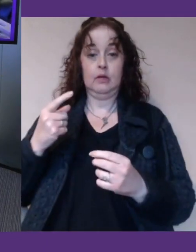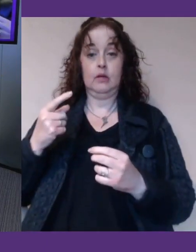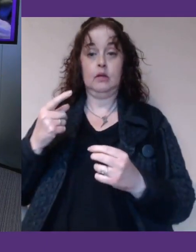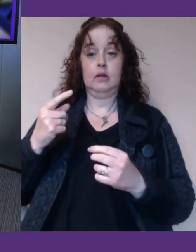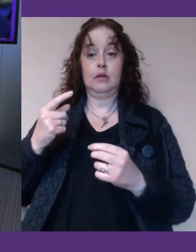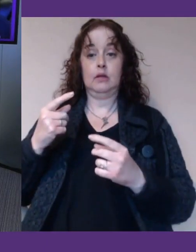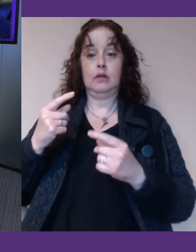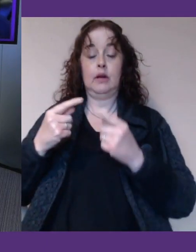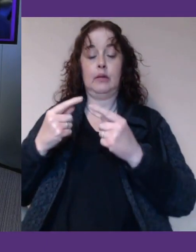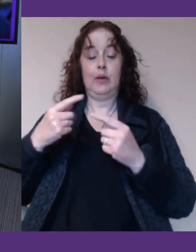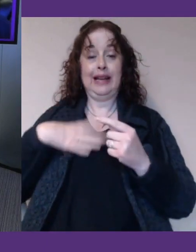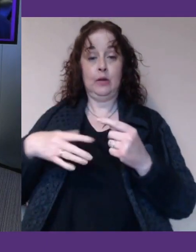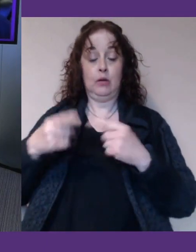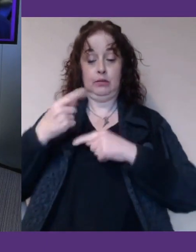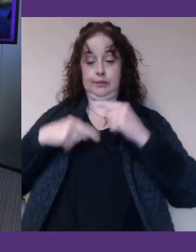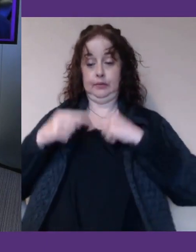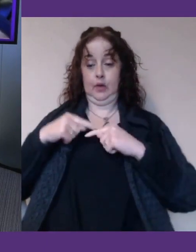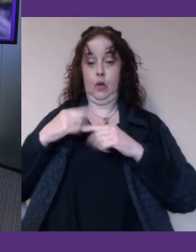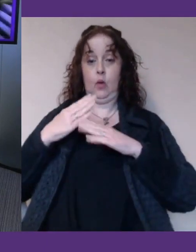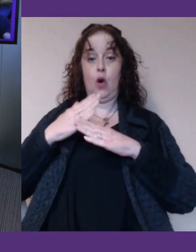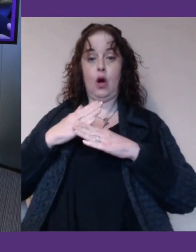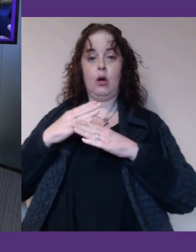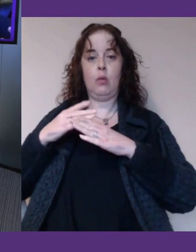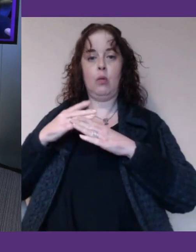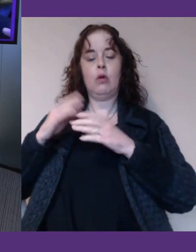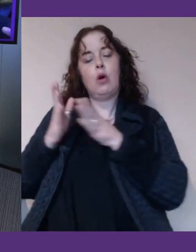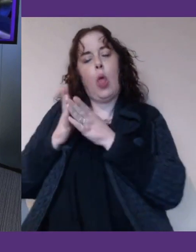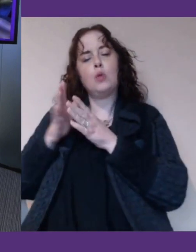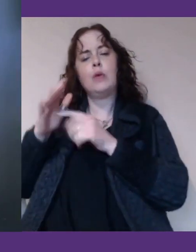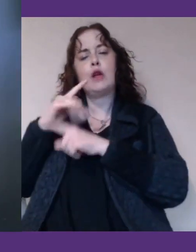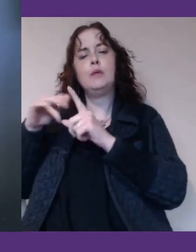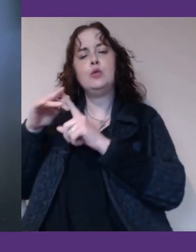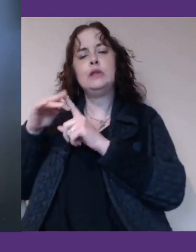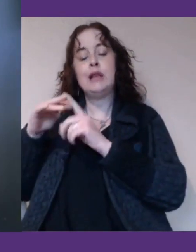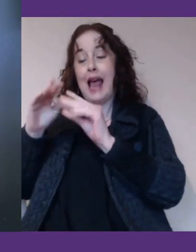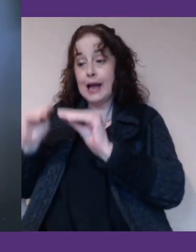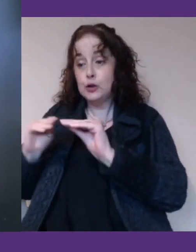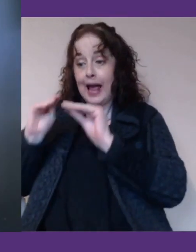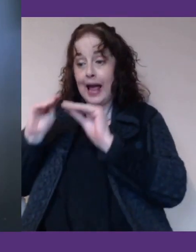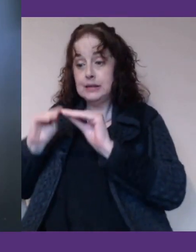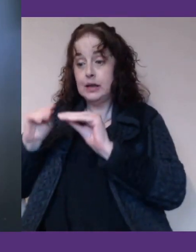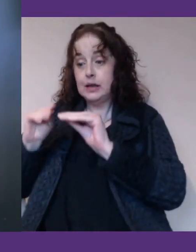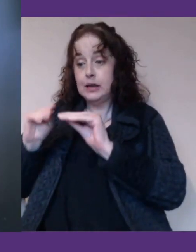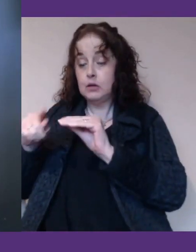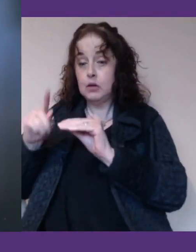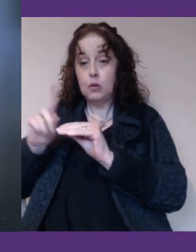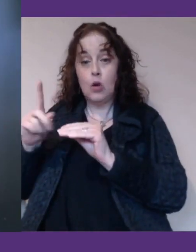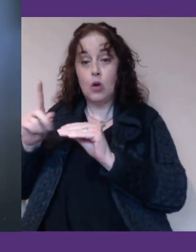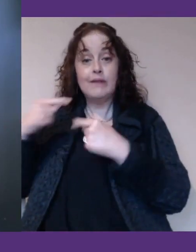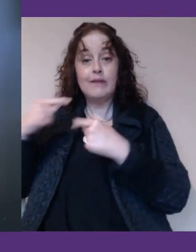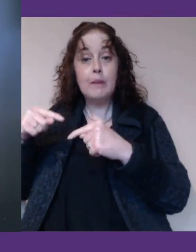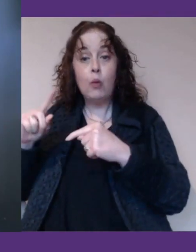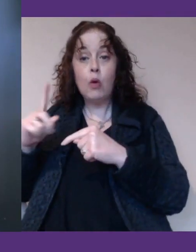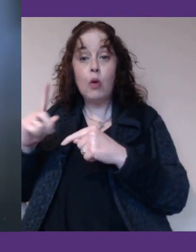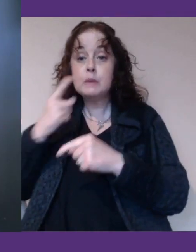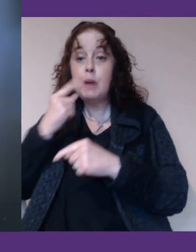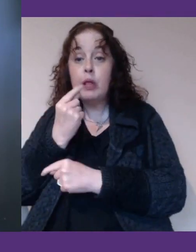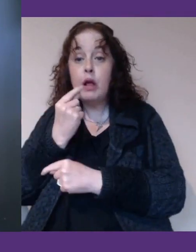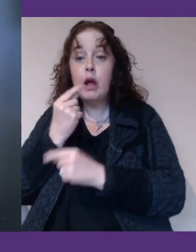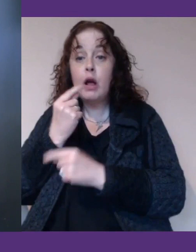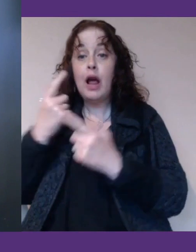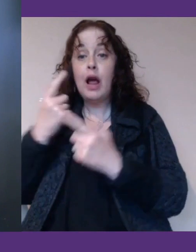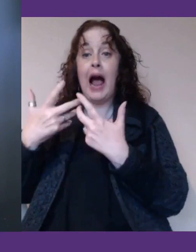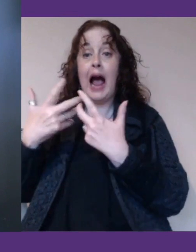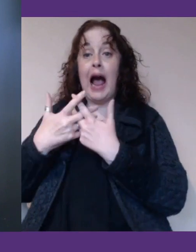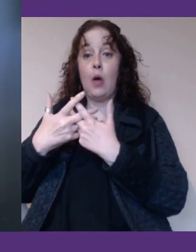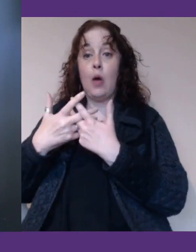we need to be working closely with communities, really educating folks about what's possible, and how employers are interested in using their talents